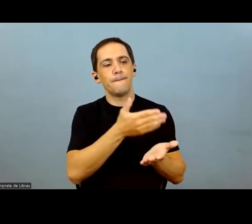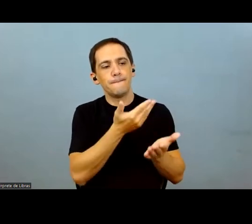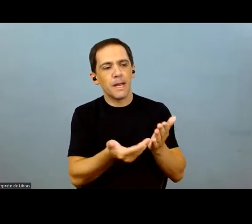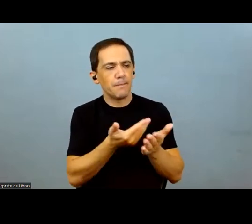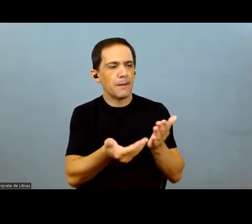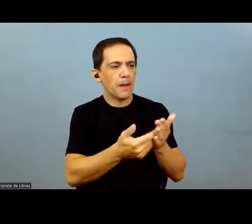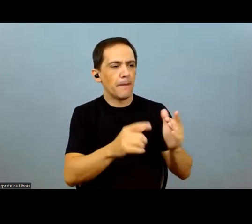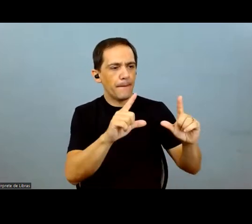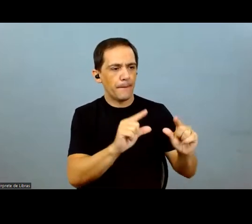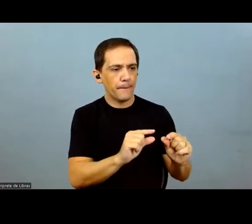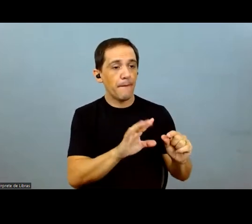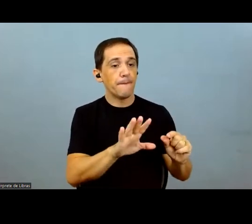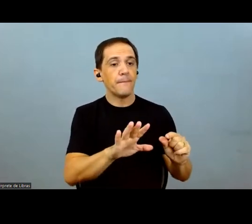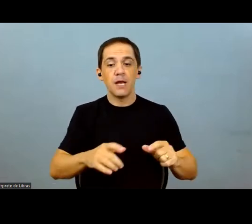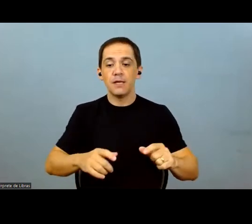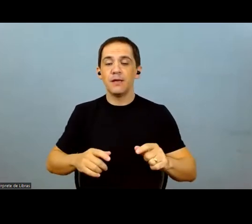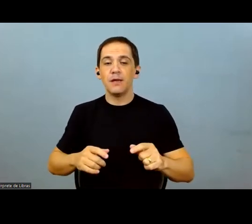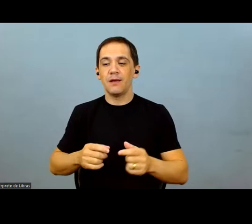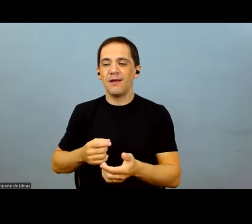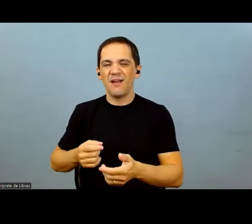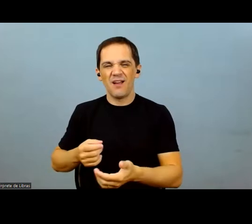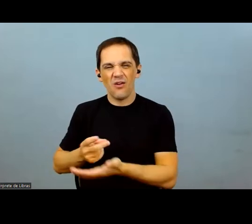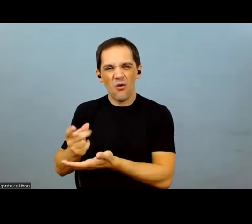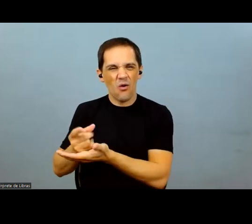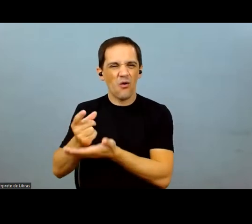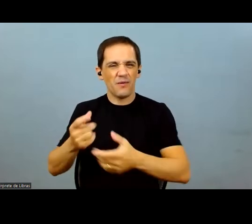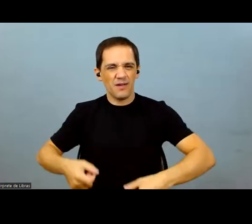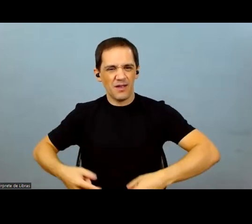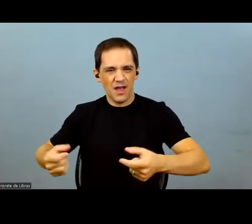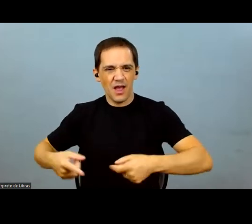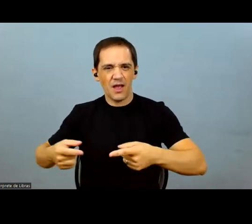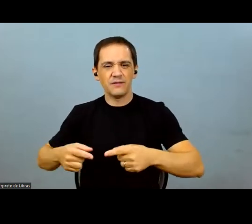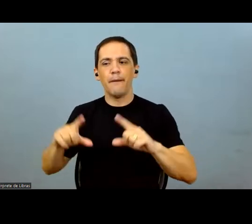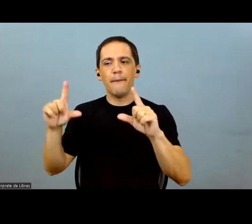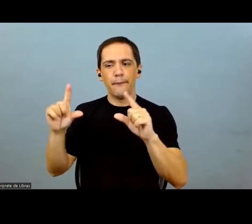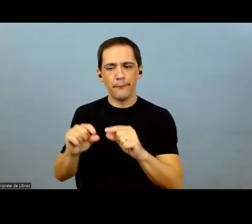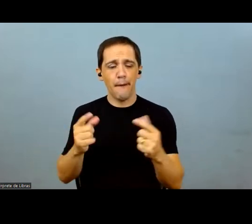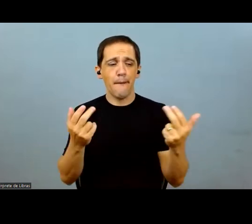cotton in our project, but at the same time, we'll get some cost savings.